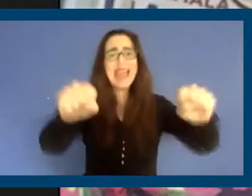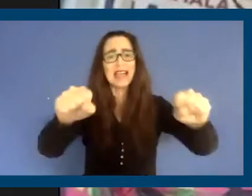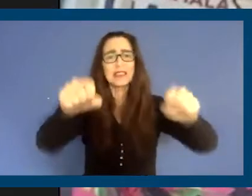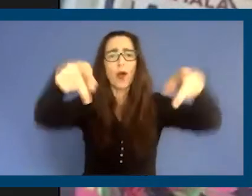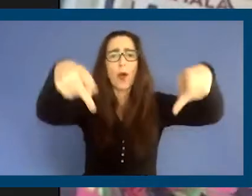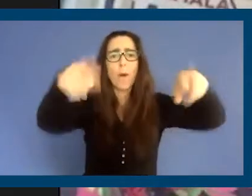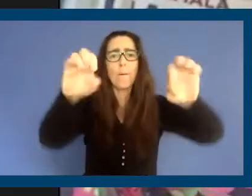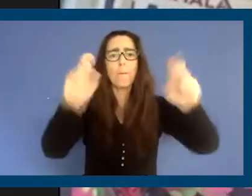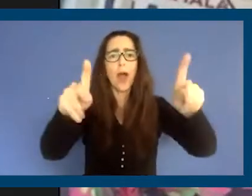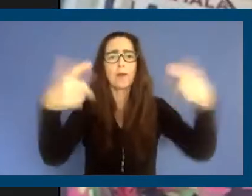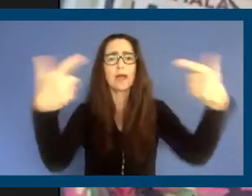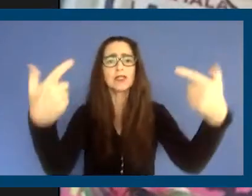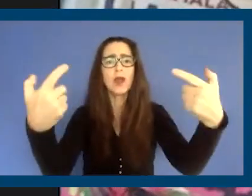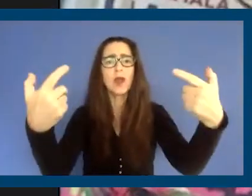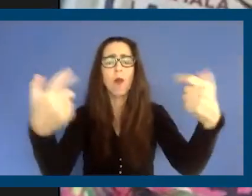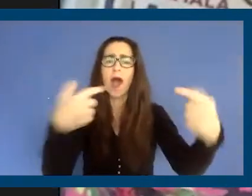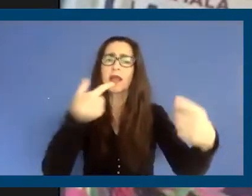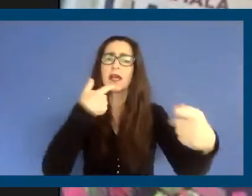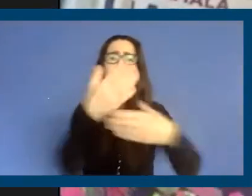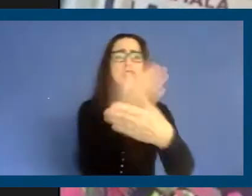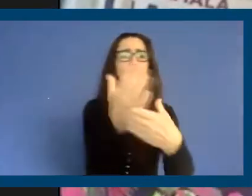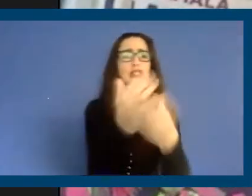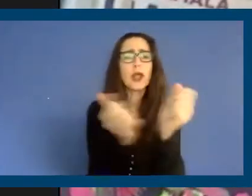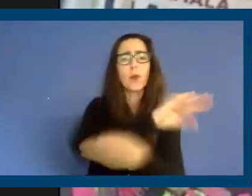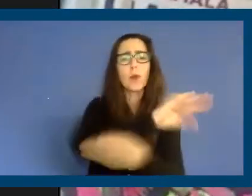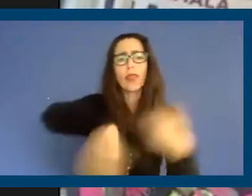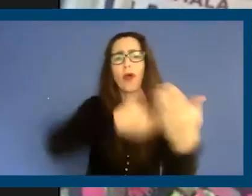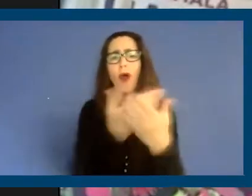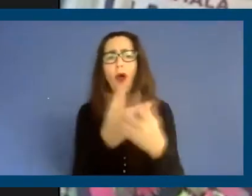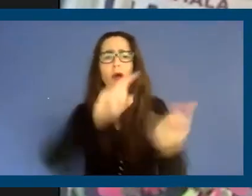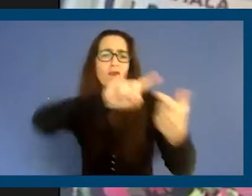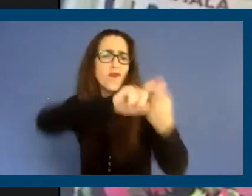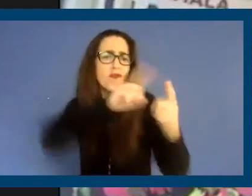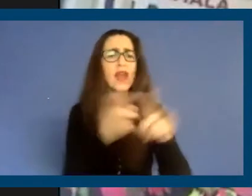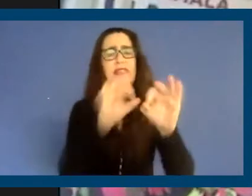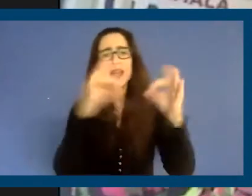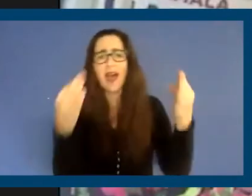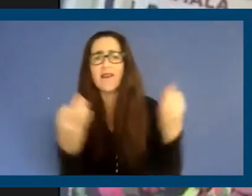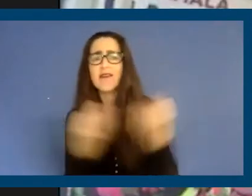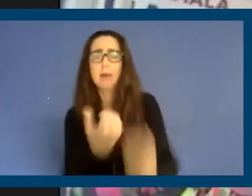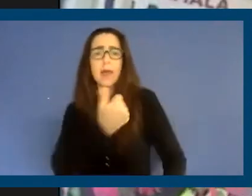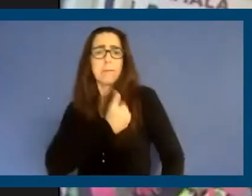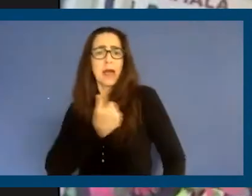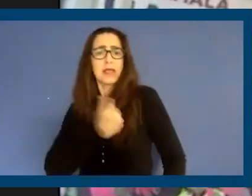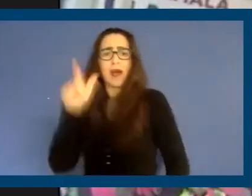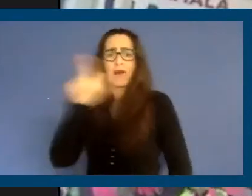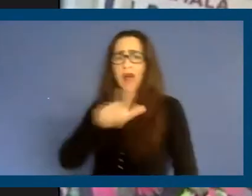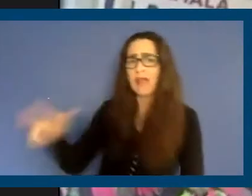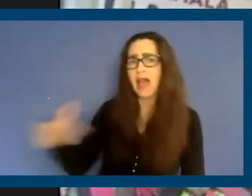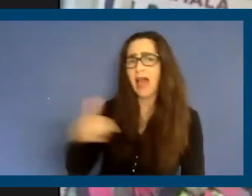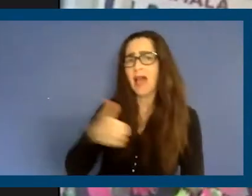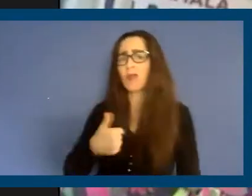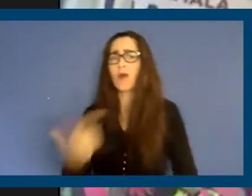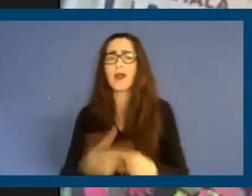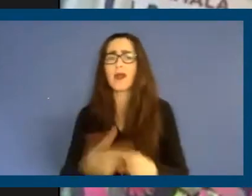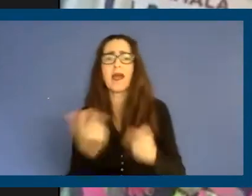and also talk to your friends and family about it. As a homeowner and also a landlord, I will tell you I am all